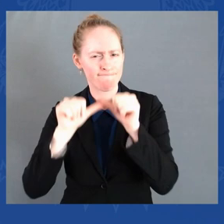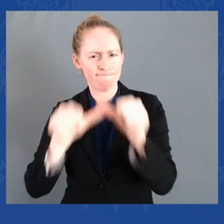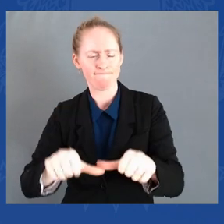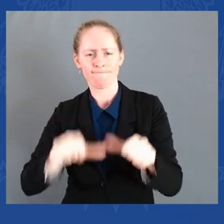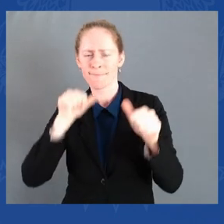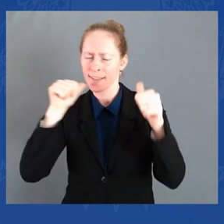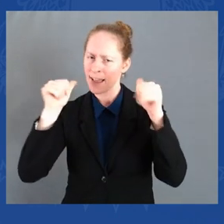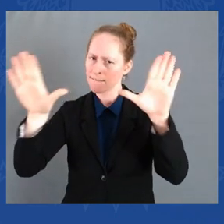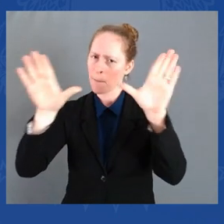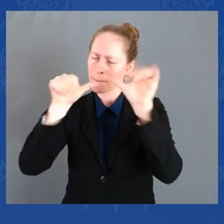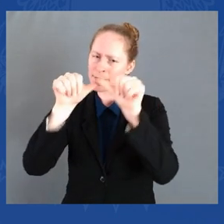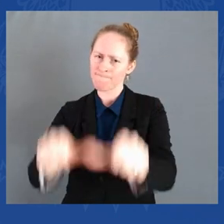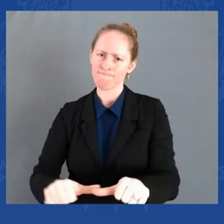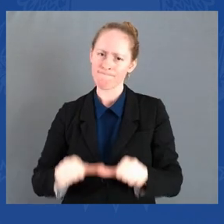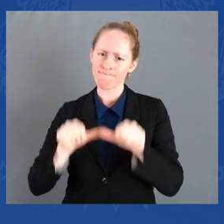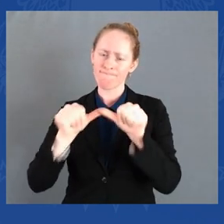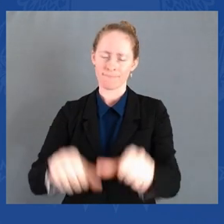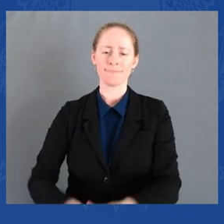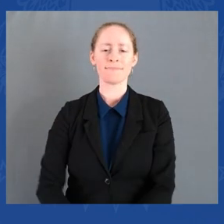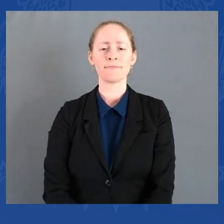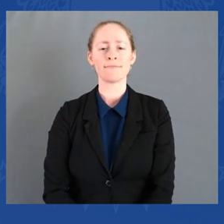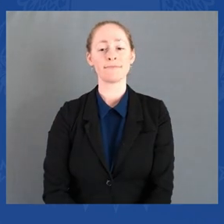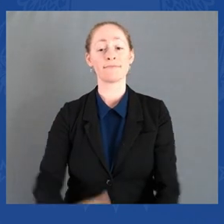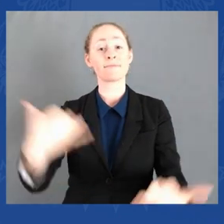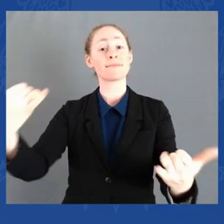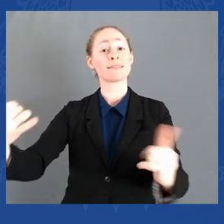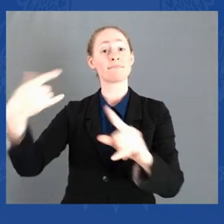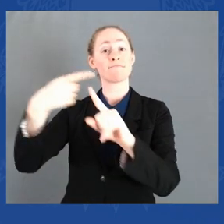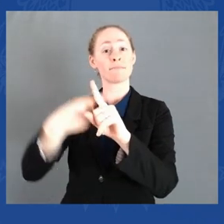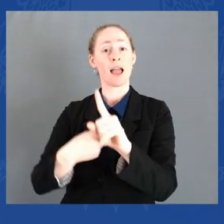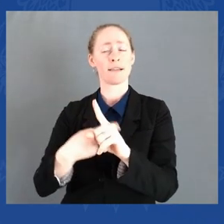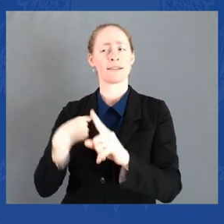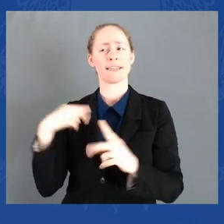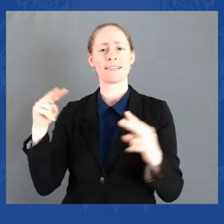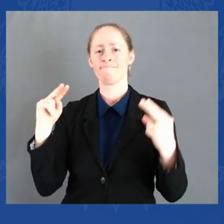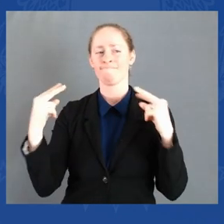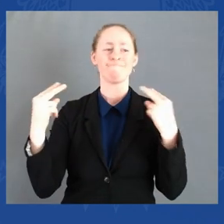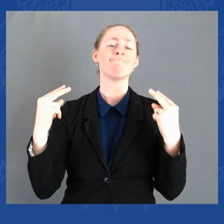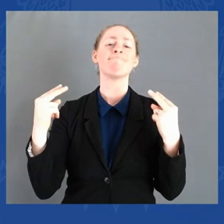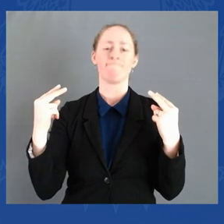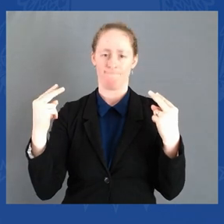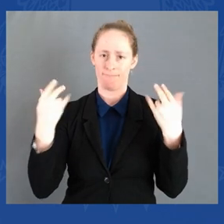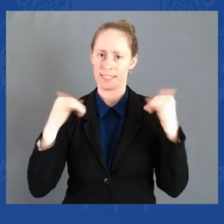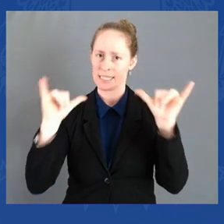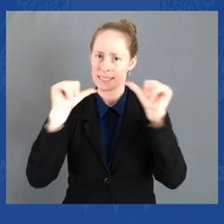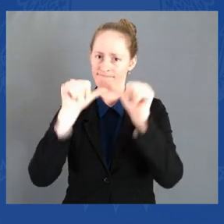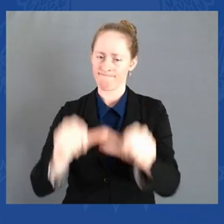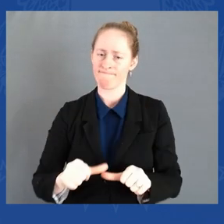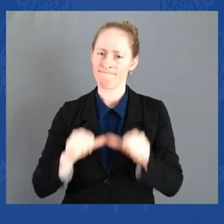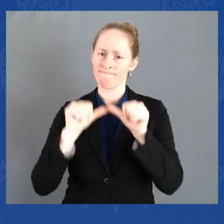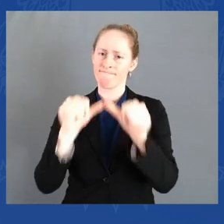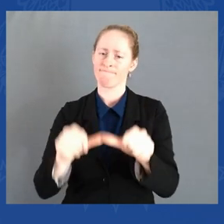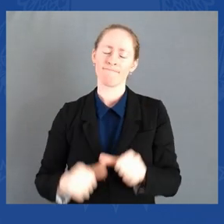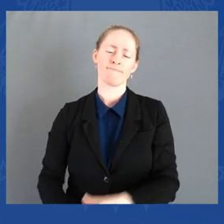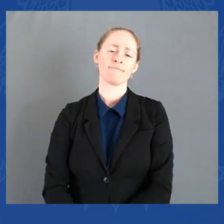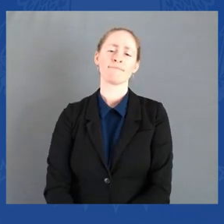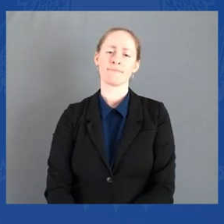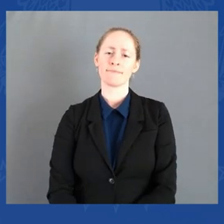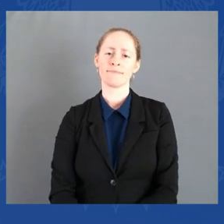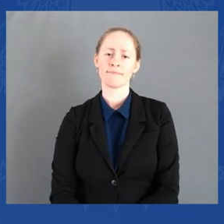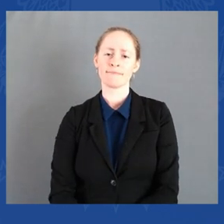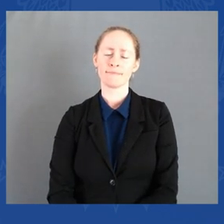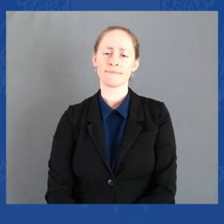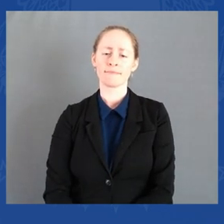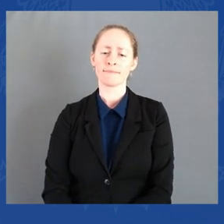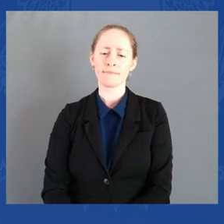building a legacy of strength and resilience for people like you and almost all of our forebears. You know, you were telling the story,